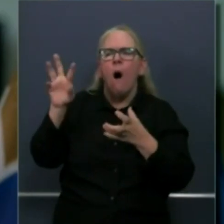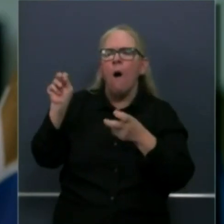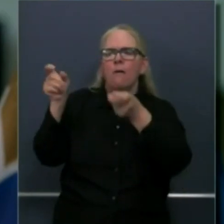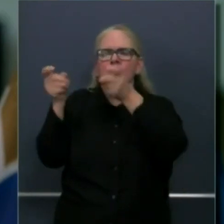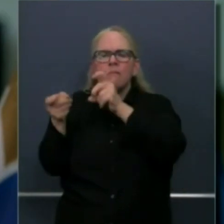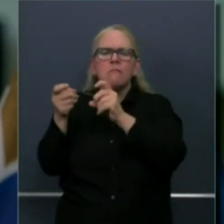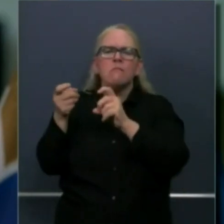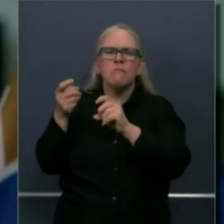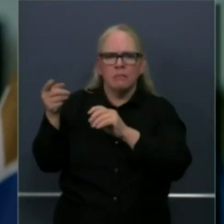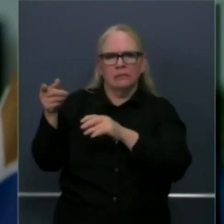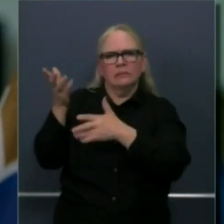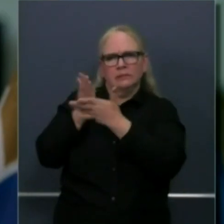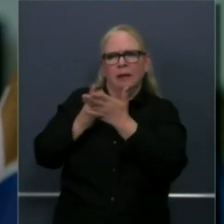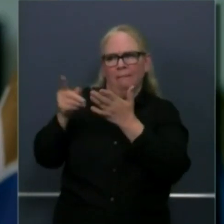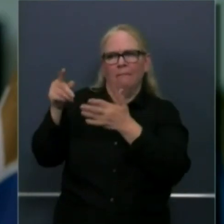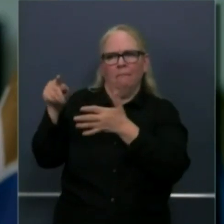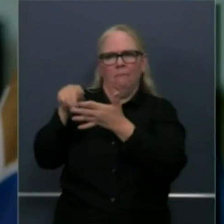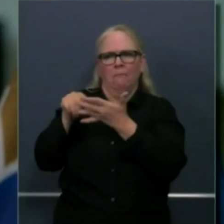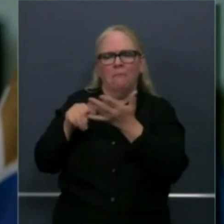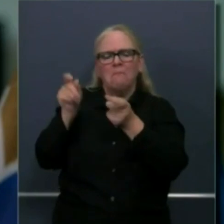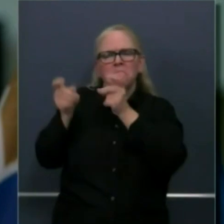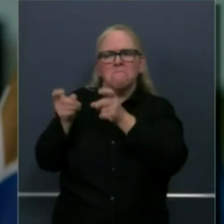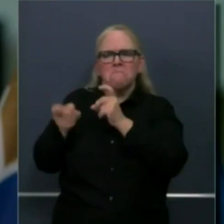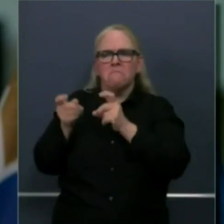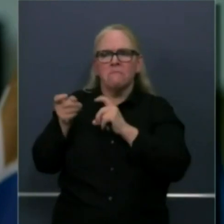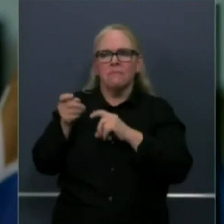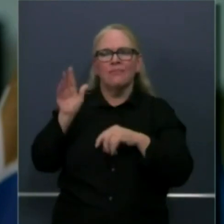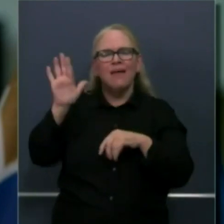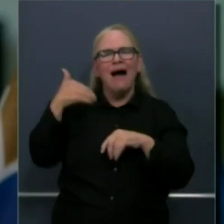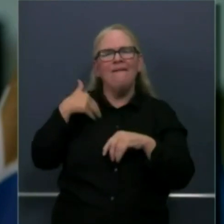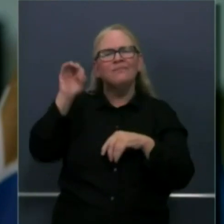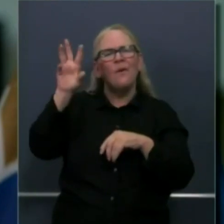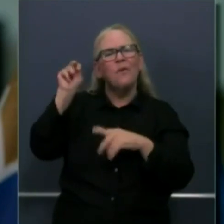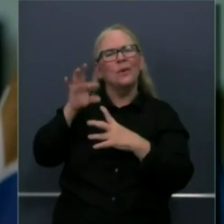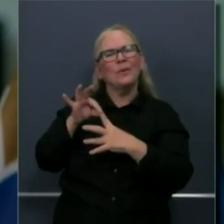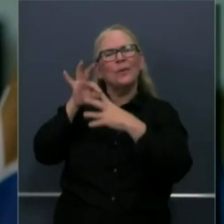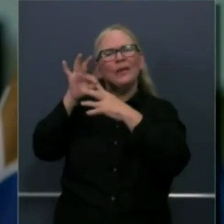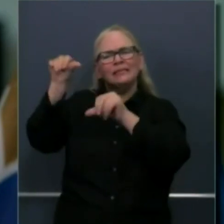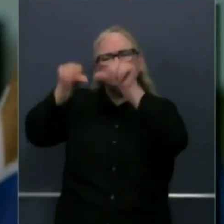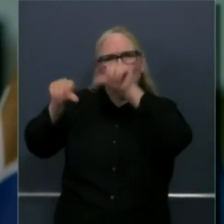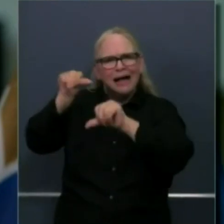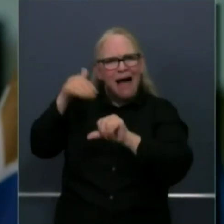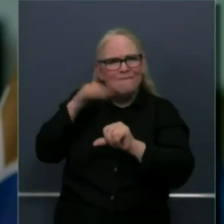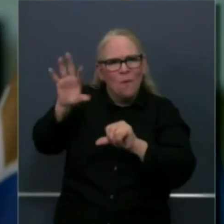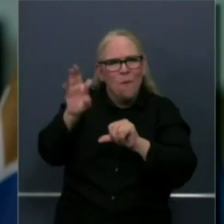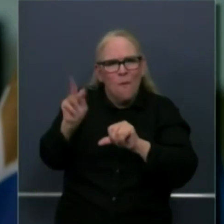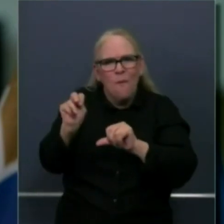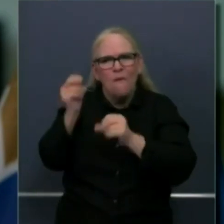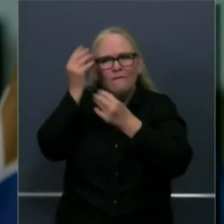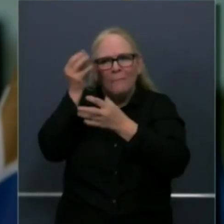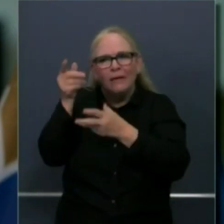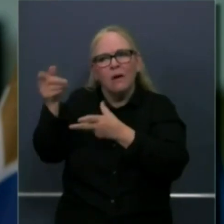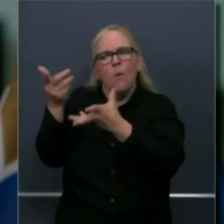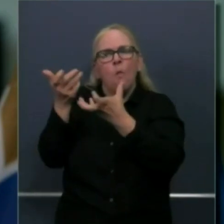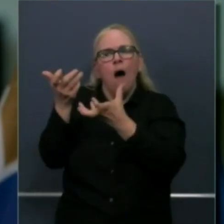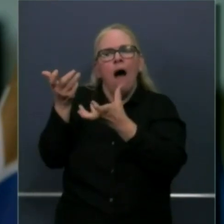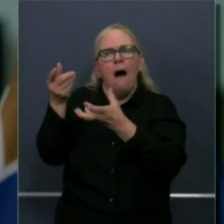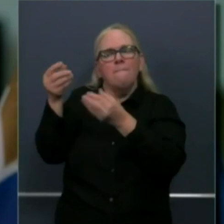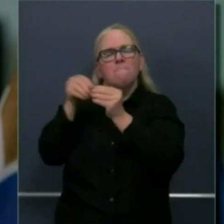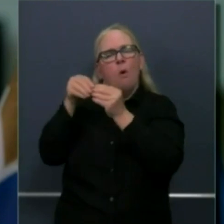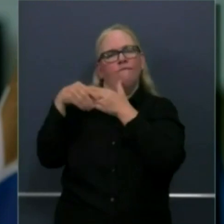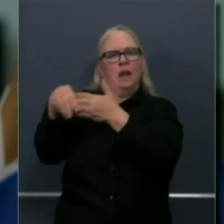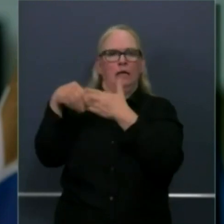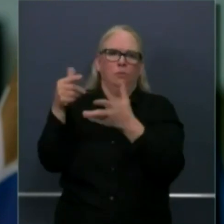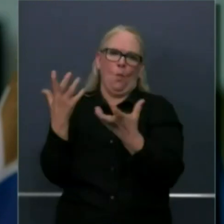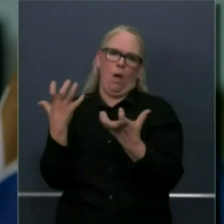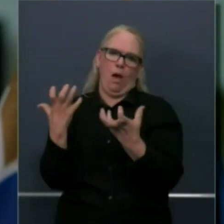uh based upon data based on science based upon their unique circumstances where uh we can apply some flexibility i said this 10